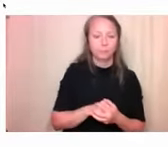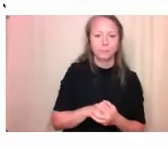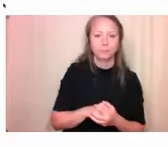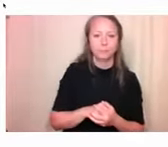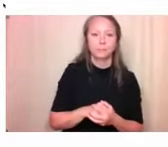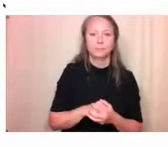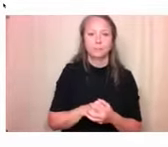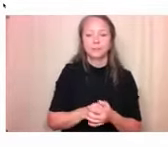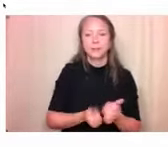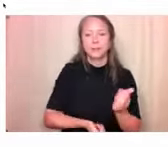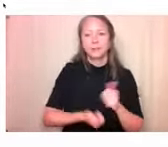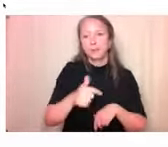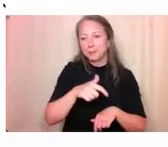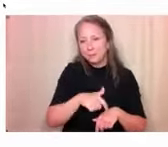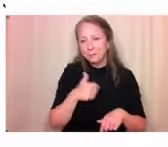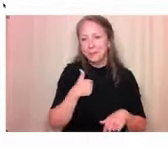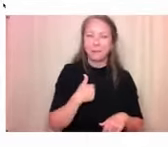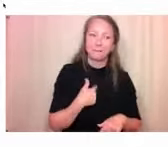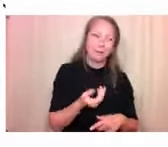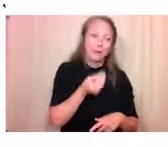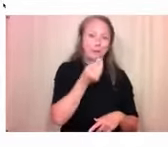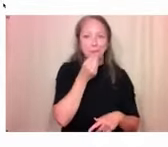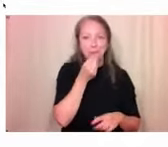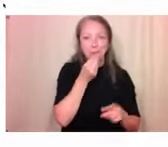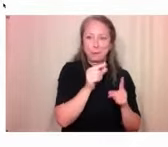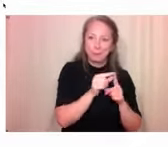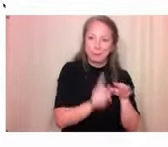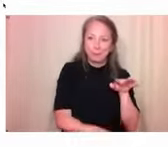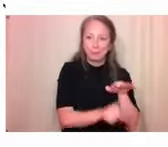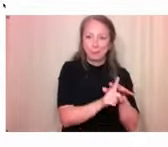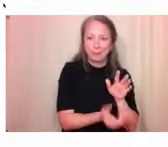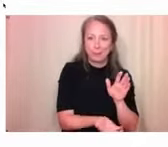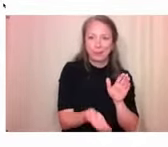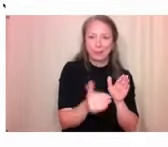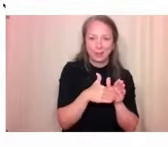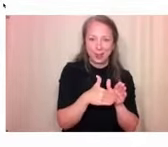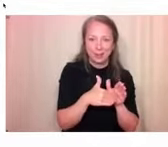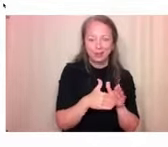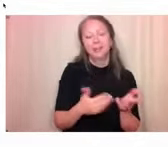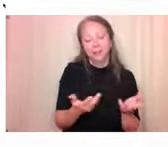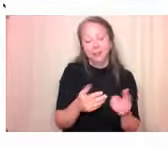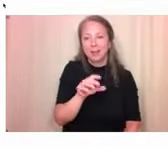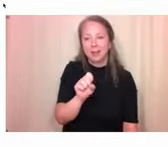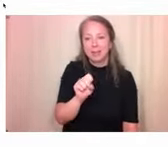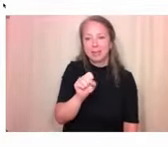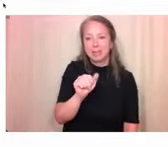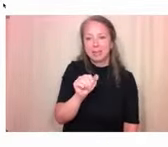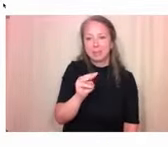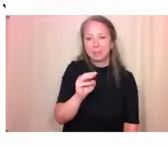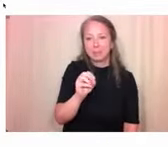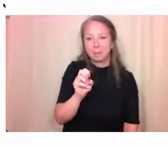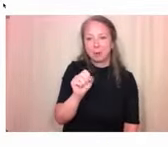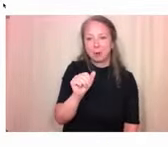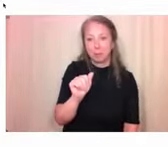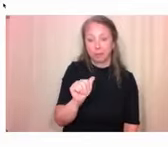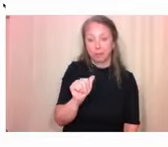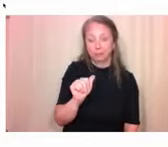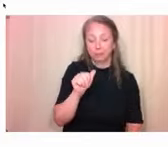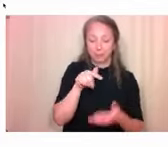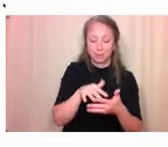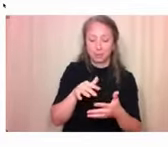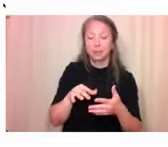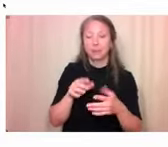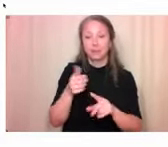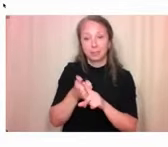acronyms, so that's another acronym. But the Samosa study, through that we're looking to create and assess